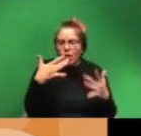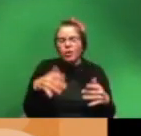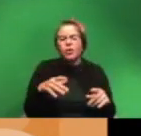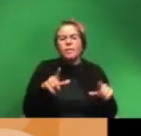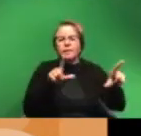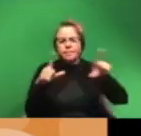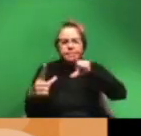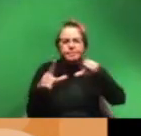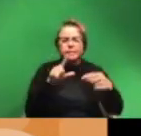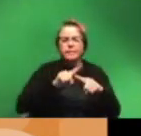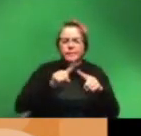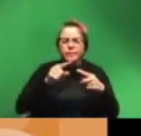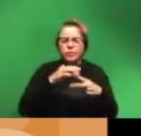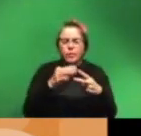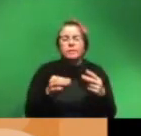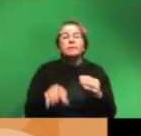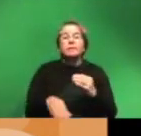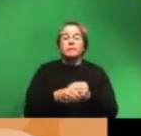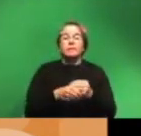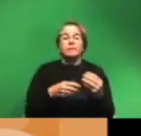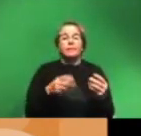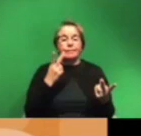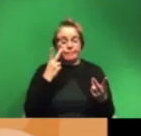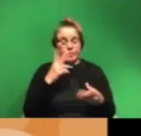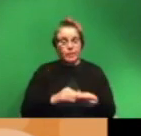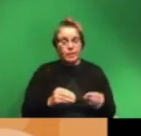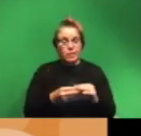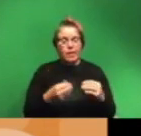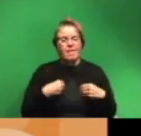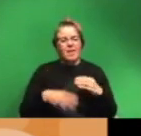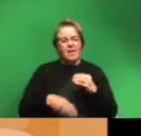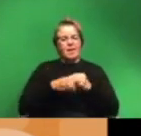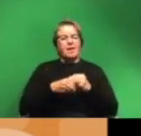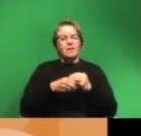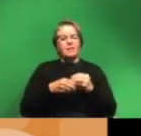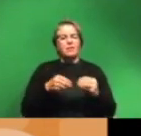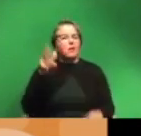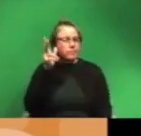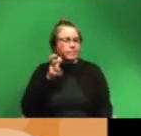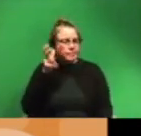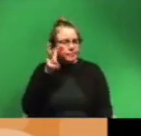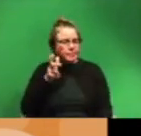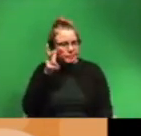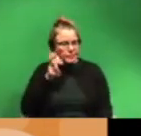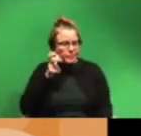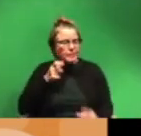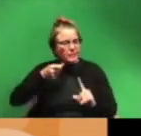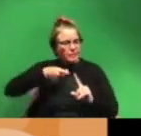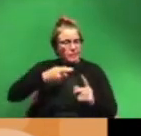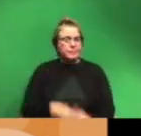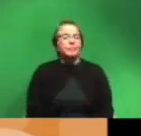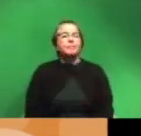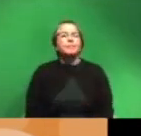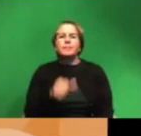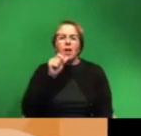choices but then in addition to that with visual narratives you have this added element of the auditory input or the auditory stimulus so you're not